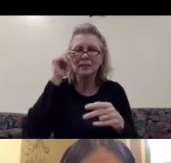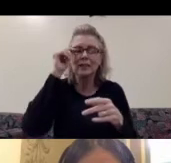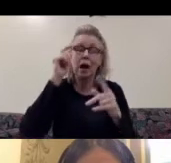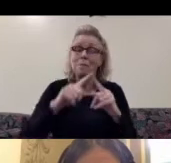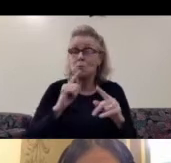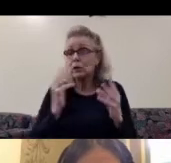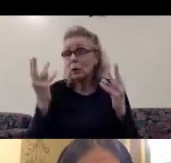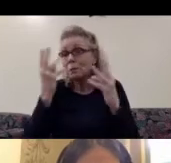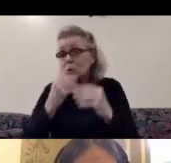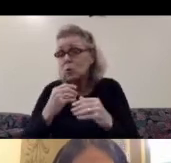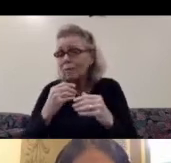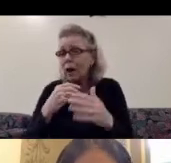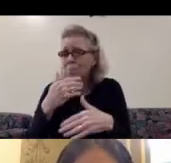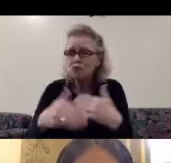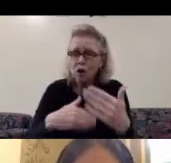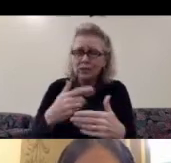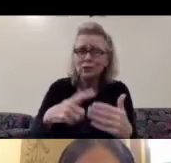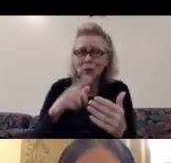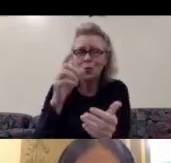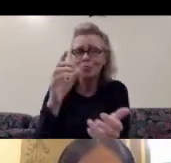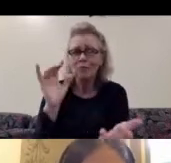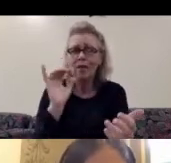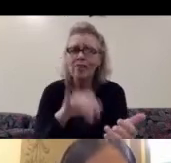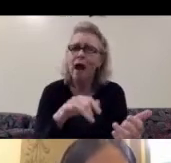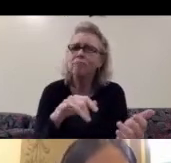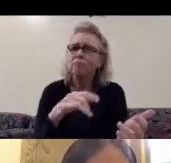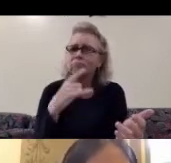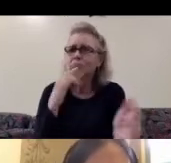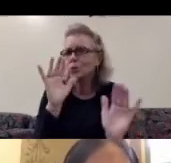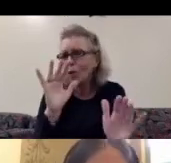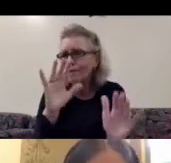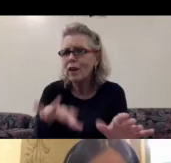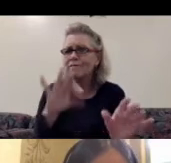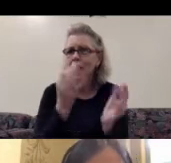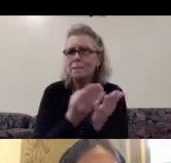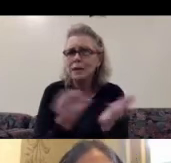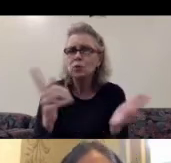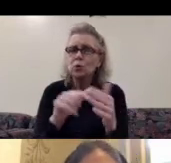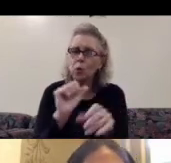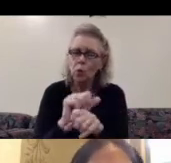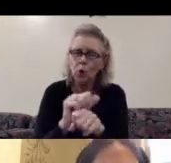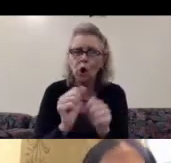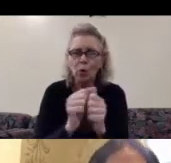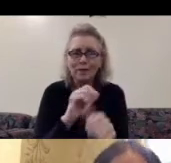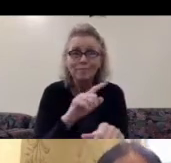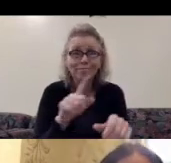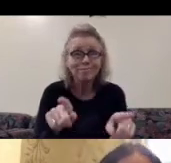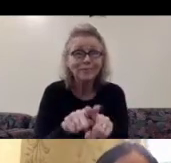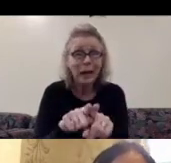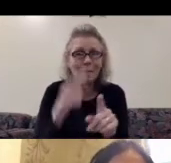process of adapting to the site and finding materials to work within within the same nature. Next one, please.